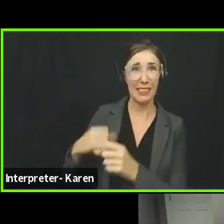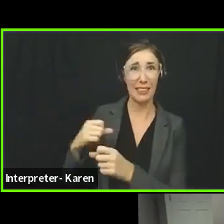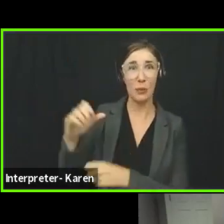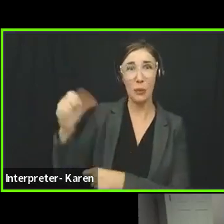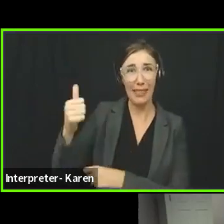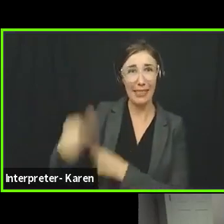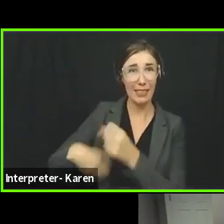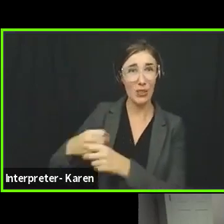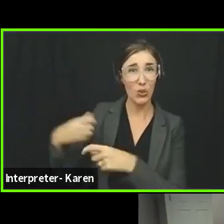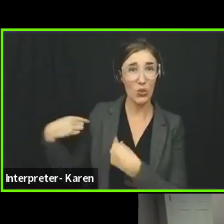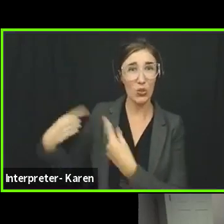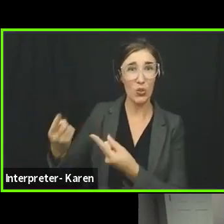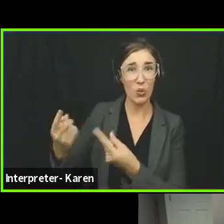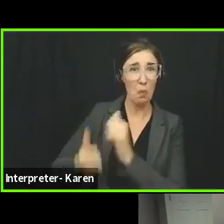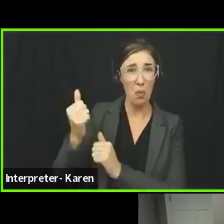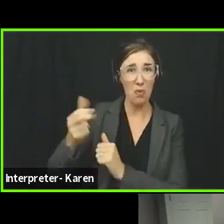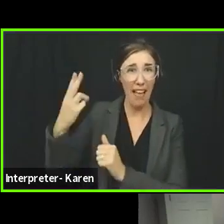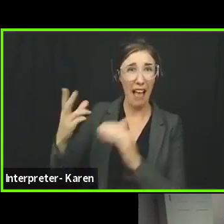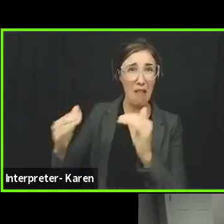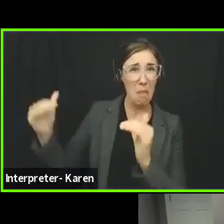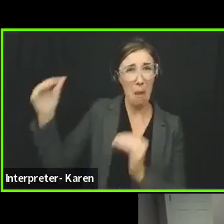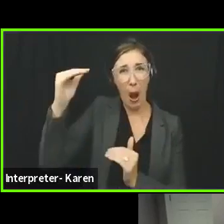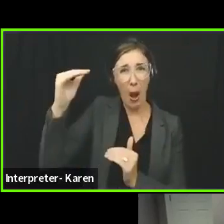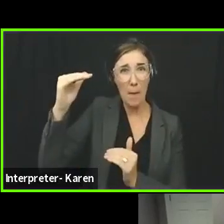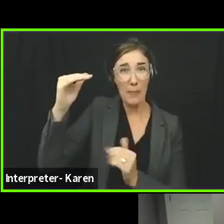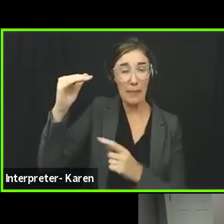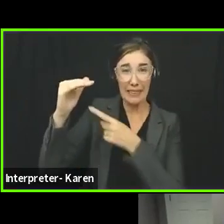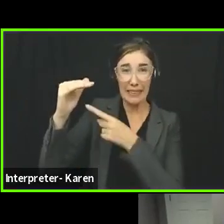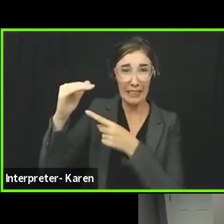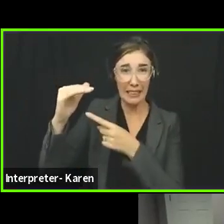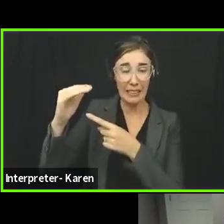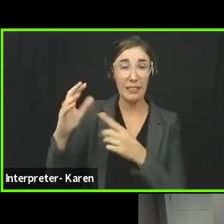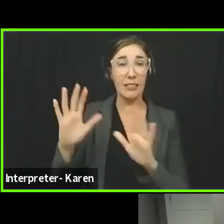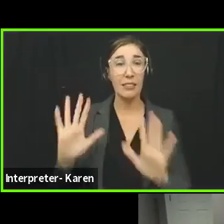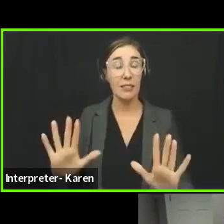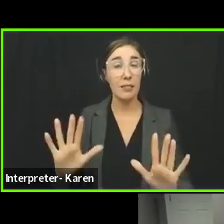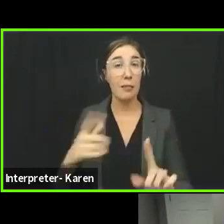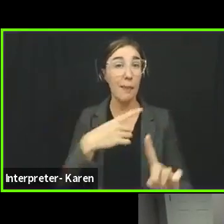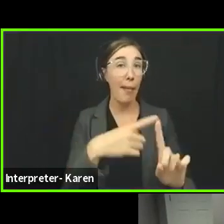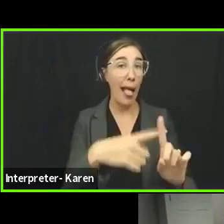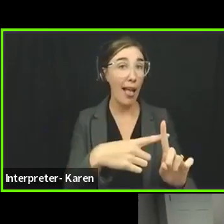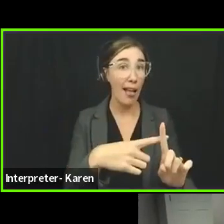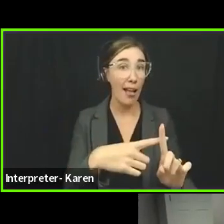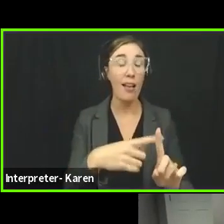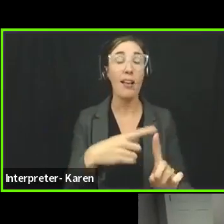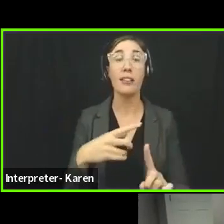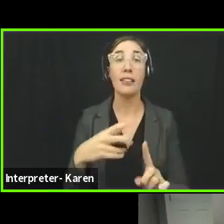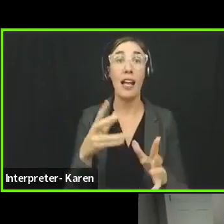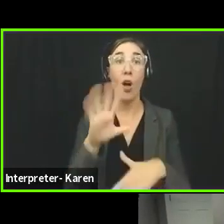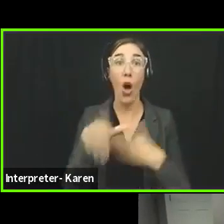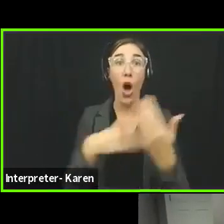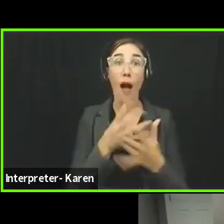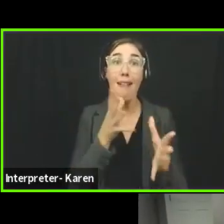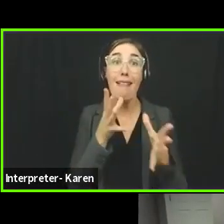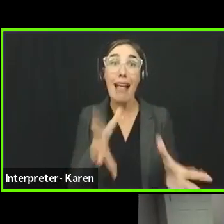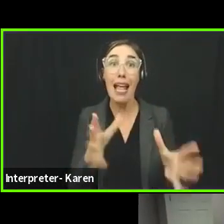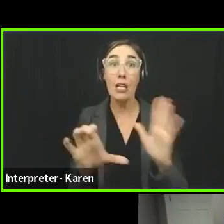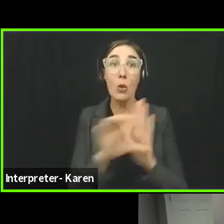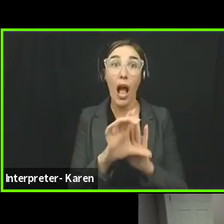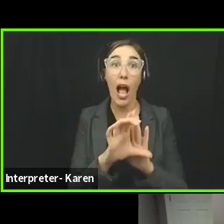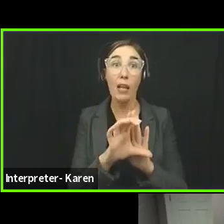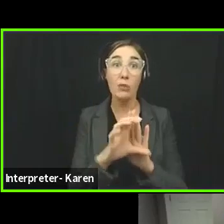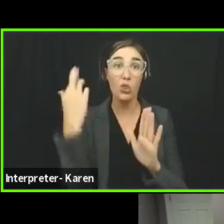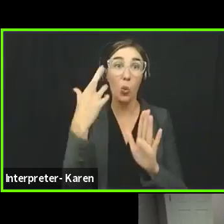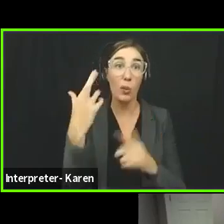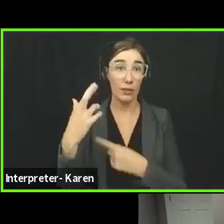And this is a not in a good way, but interesting statistic that of all the hate crimes motivated by religion, more than